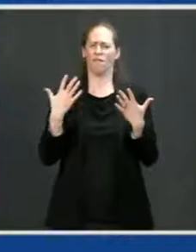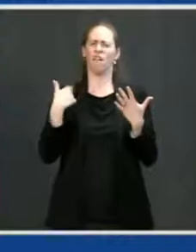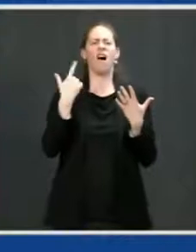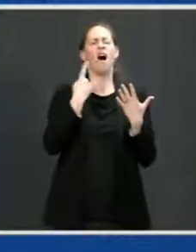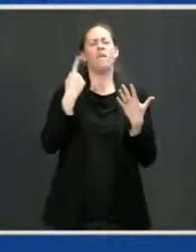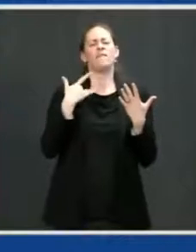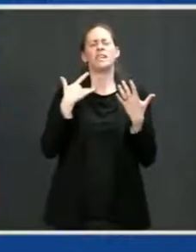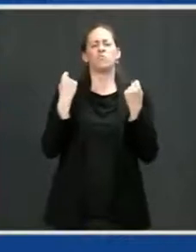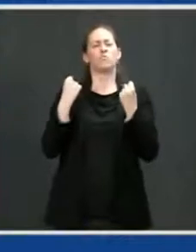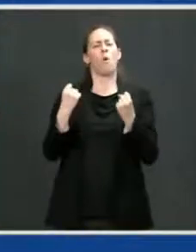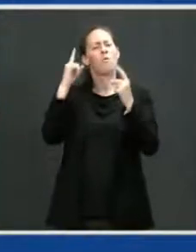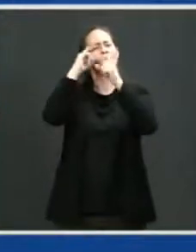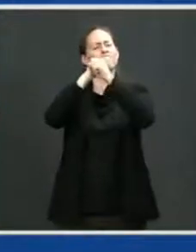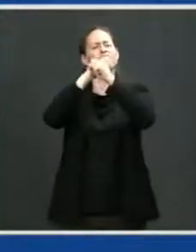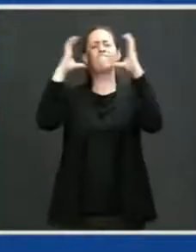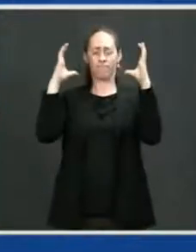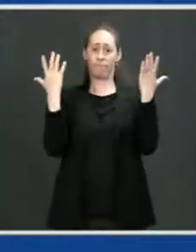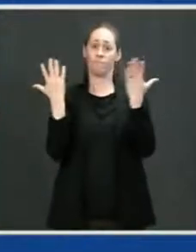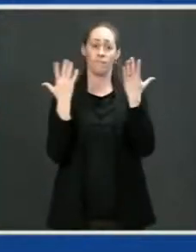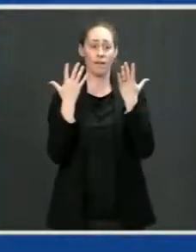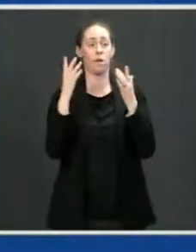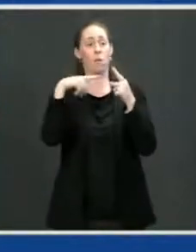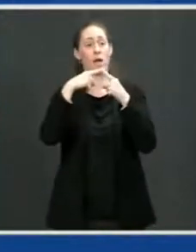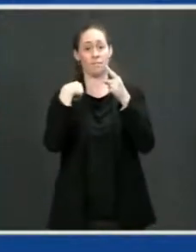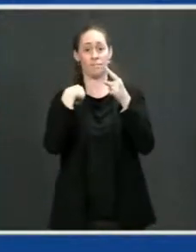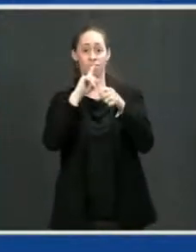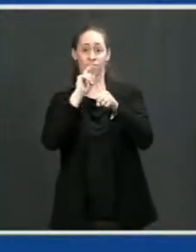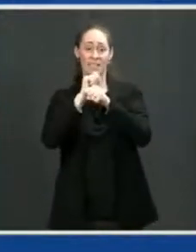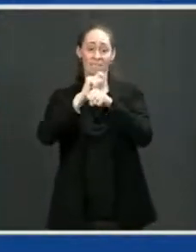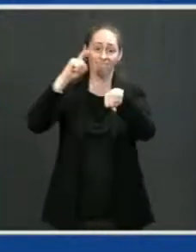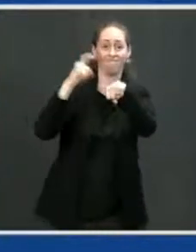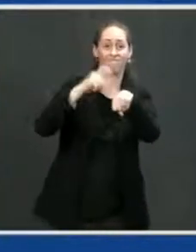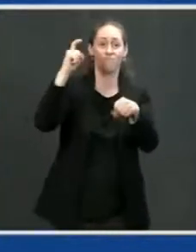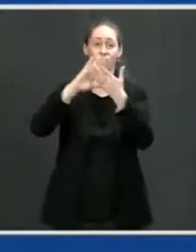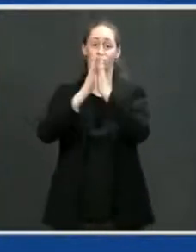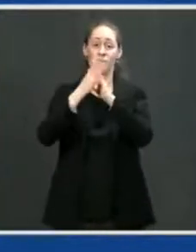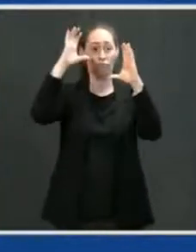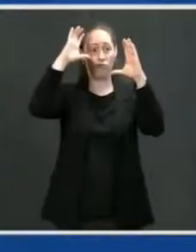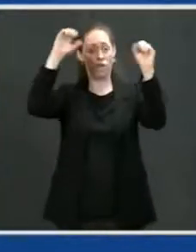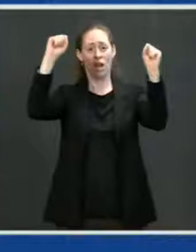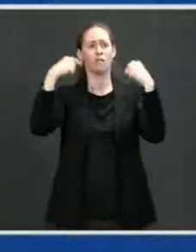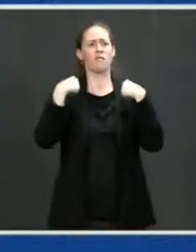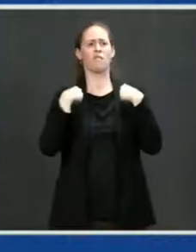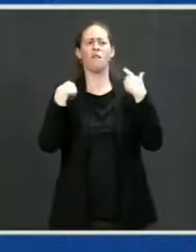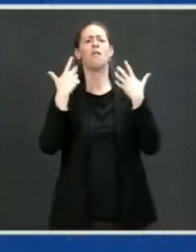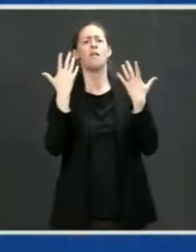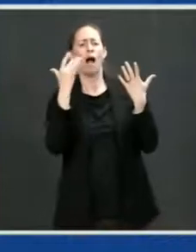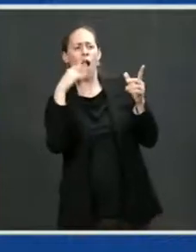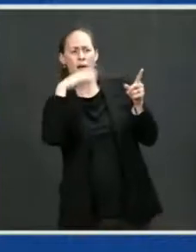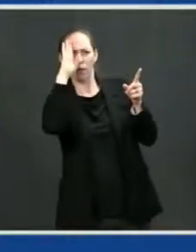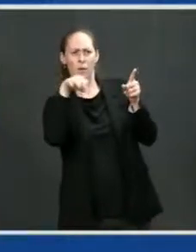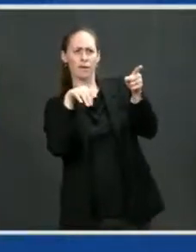any attempt to influence our elections, the last election, because elections are sacred. They're sovereign